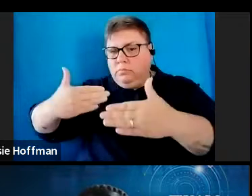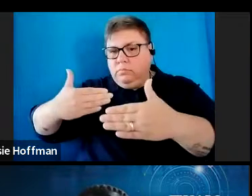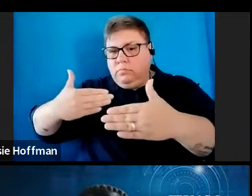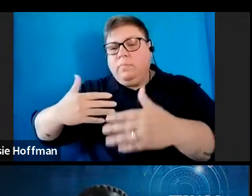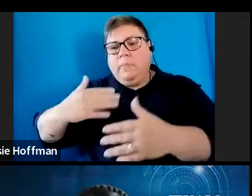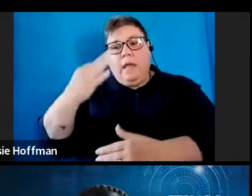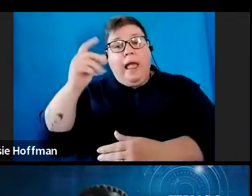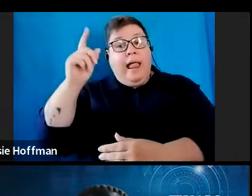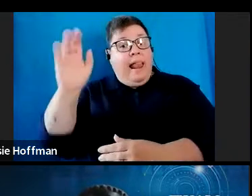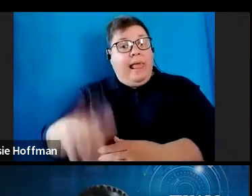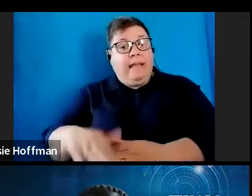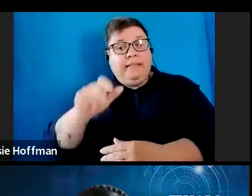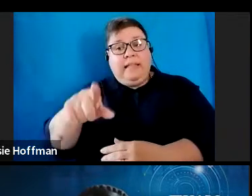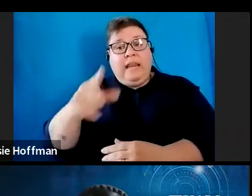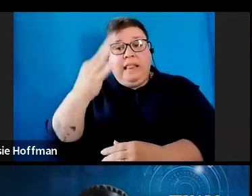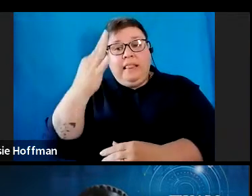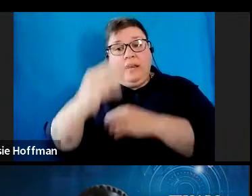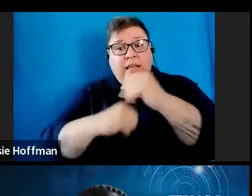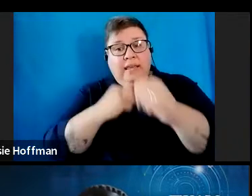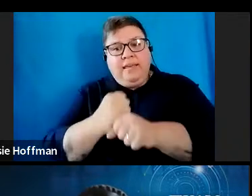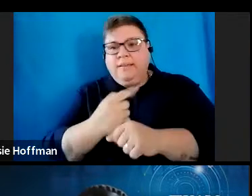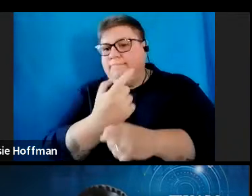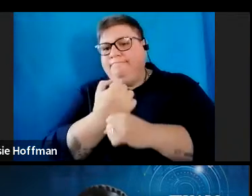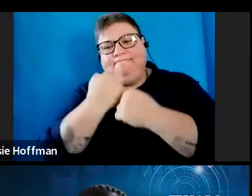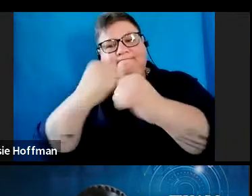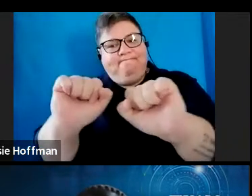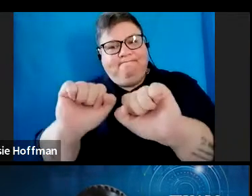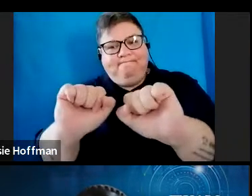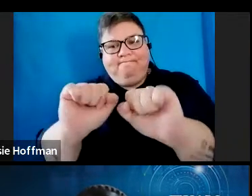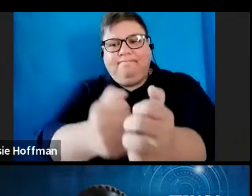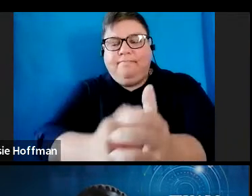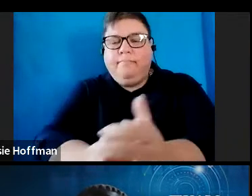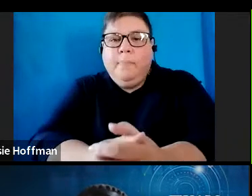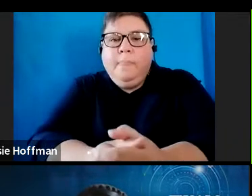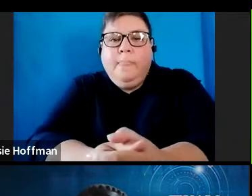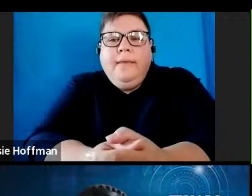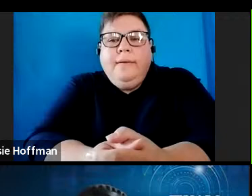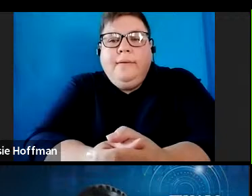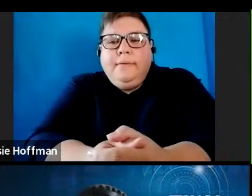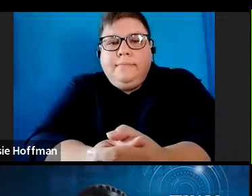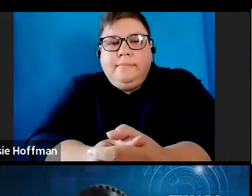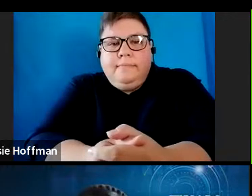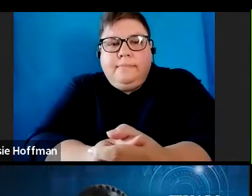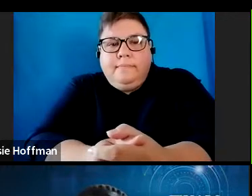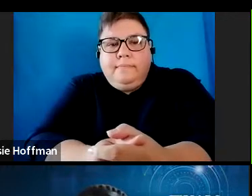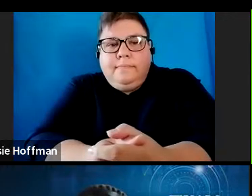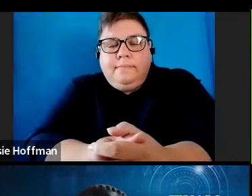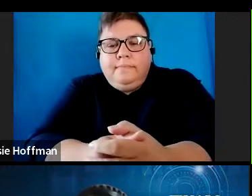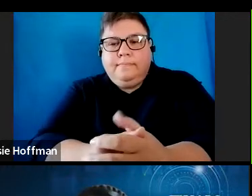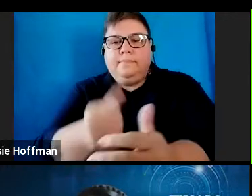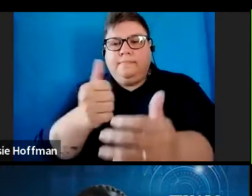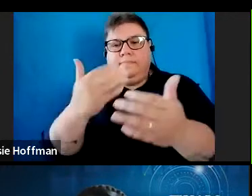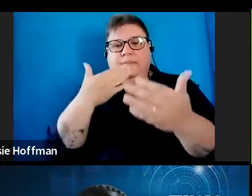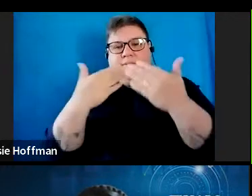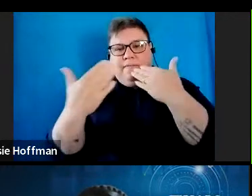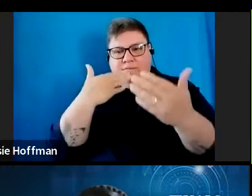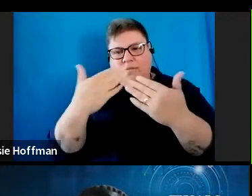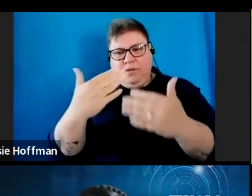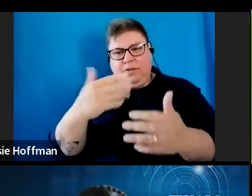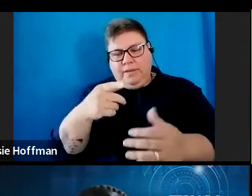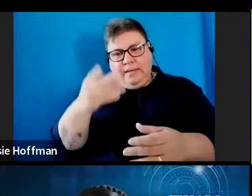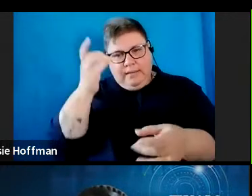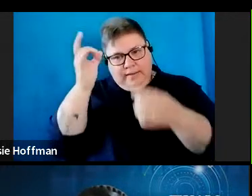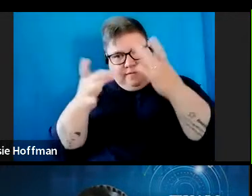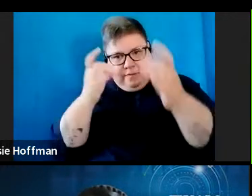years, then it will also be rejected. Thank you. Thank you very much Darlene for also that detailed